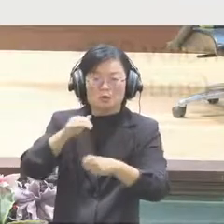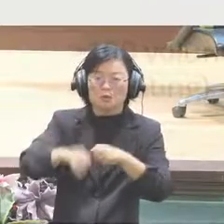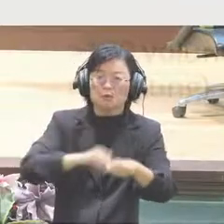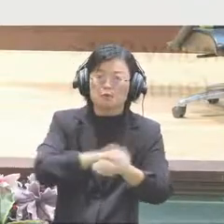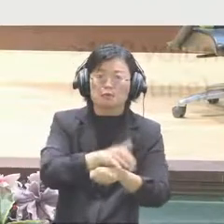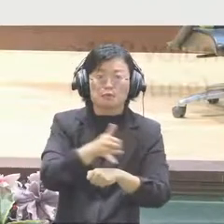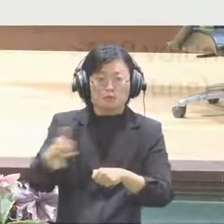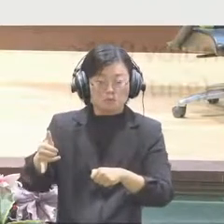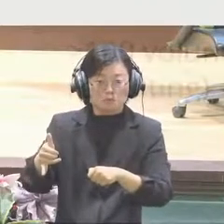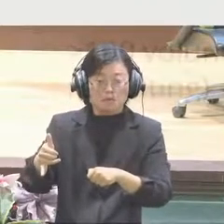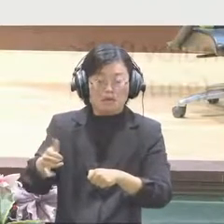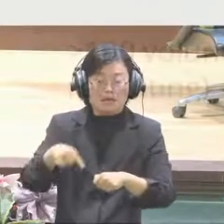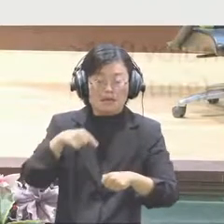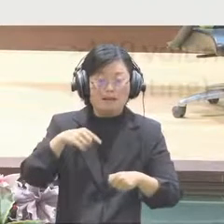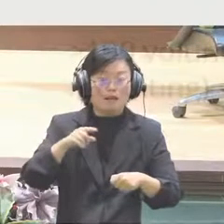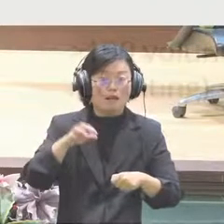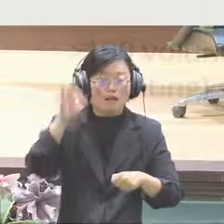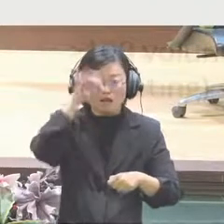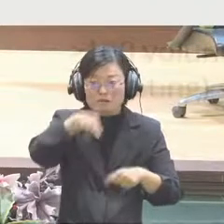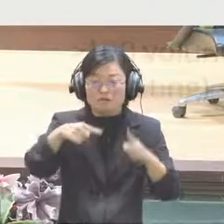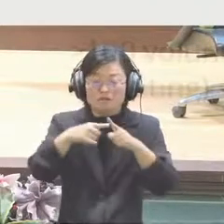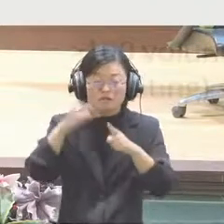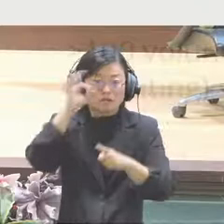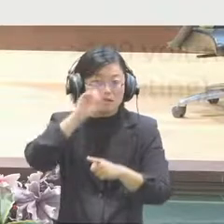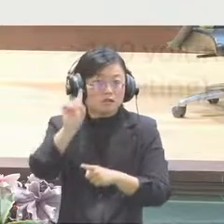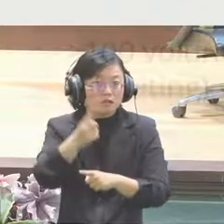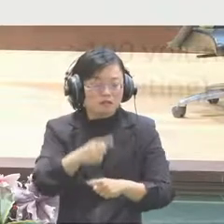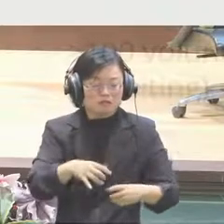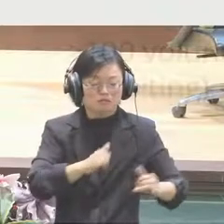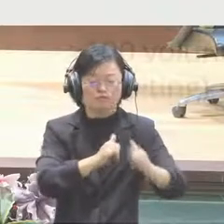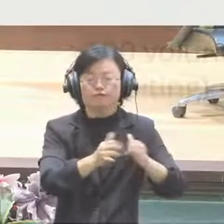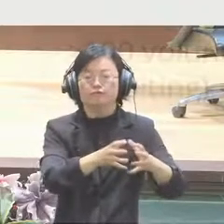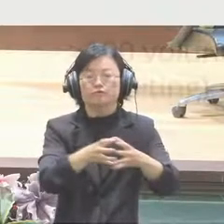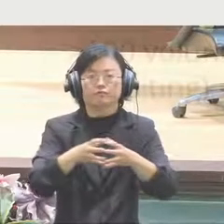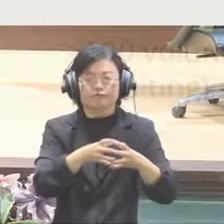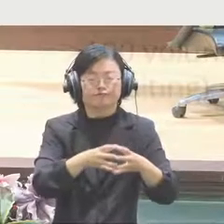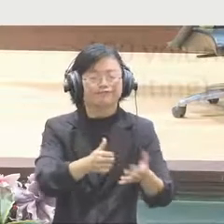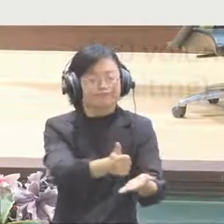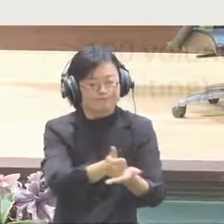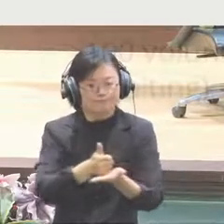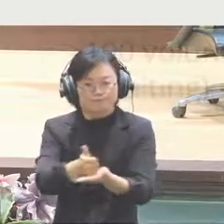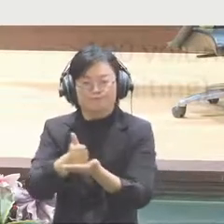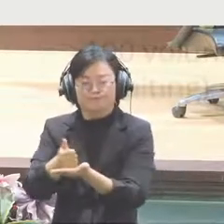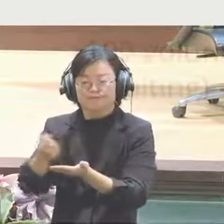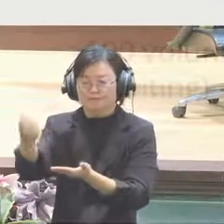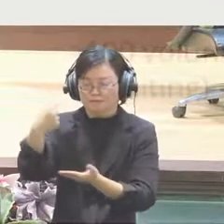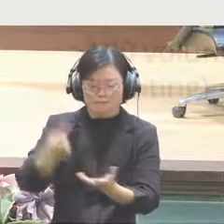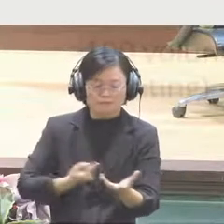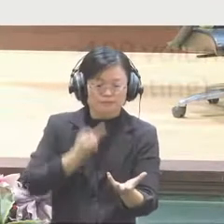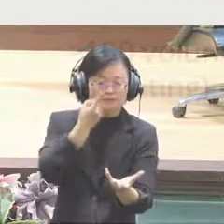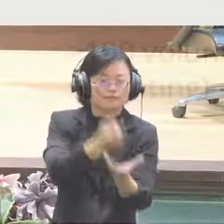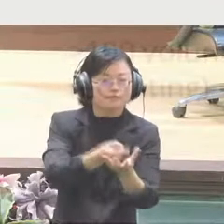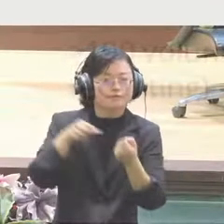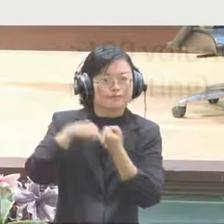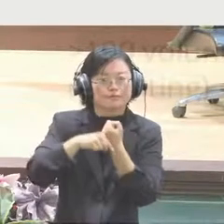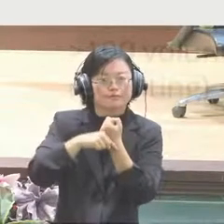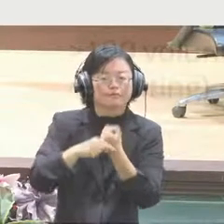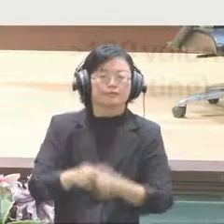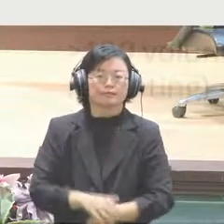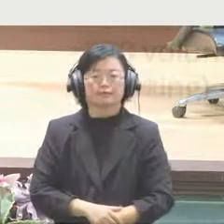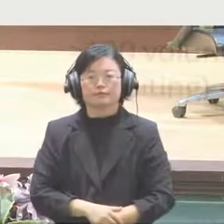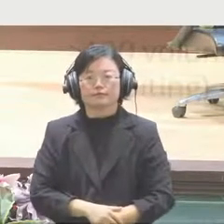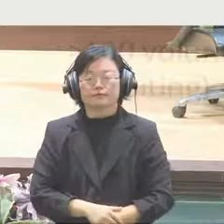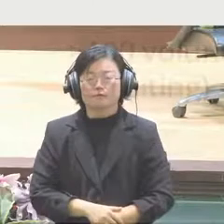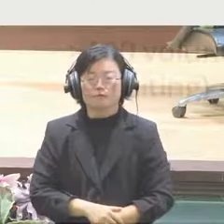who believe this kind of collaborative research is worthwhile. Right now